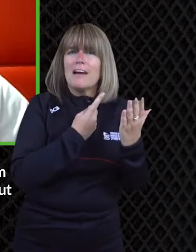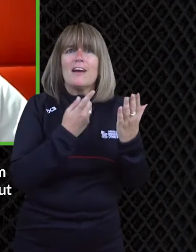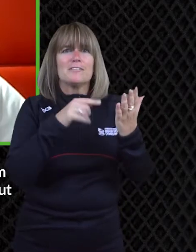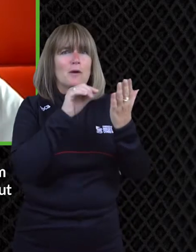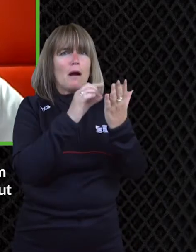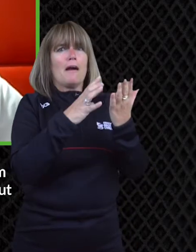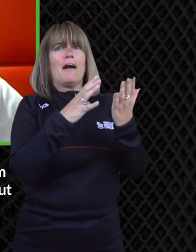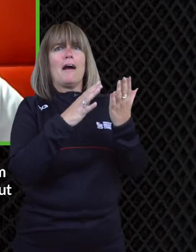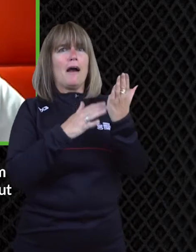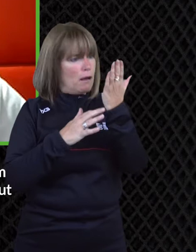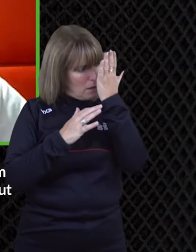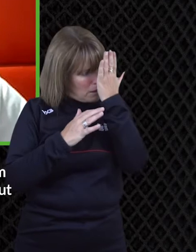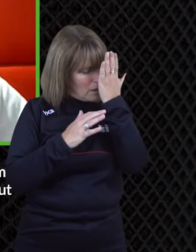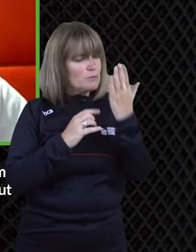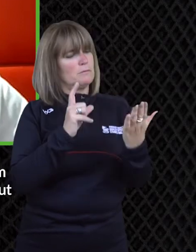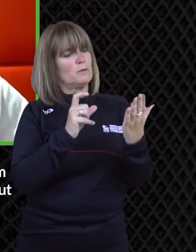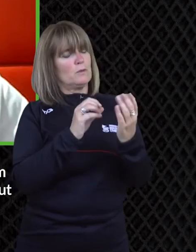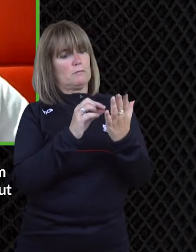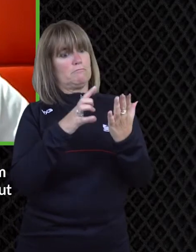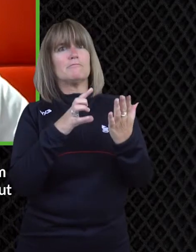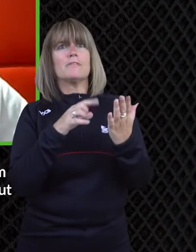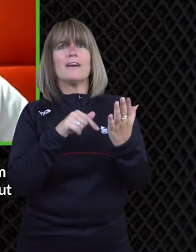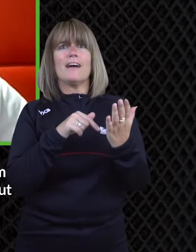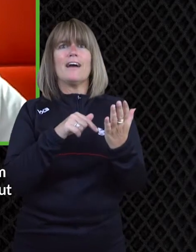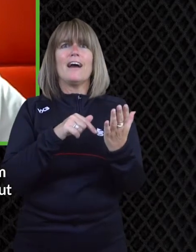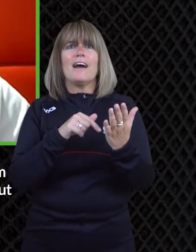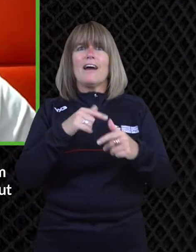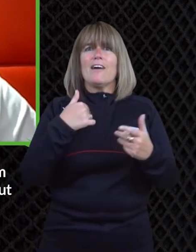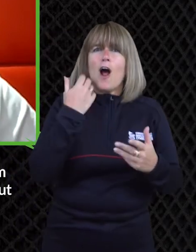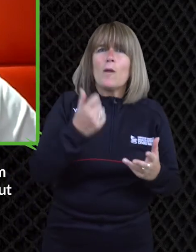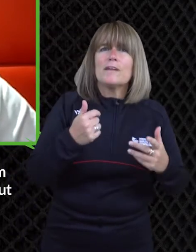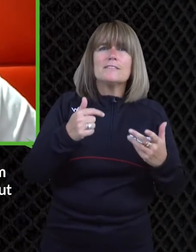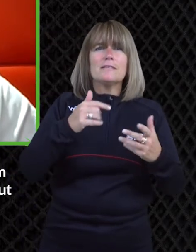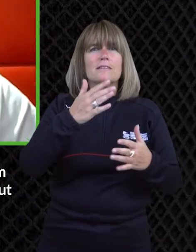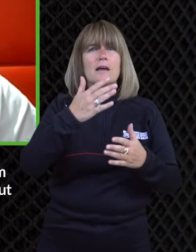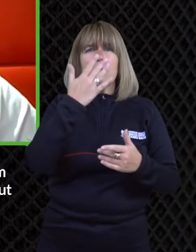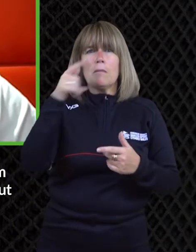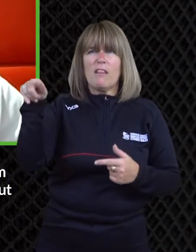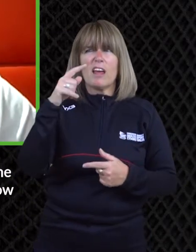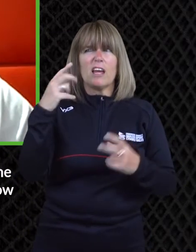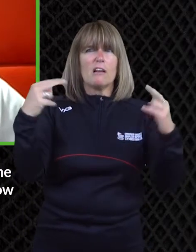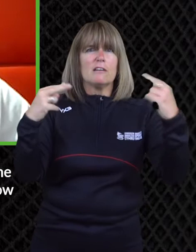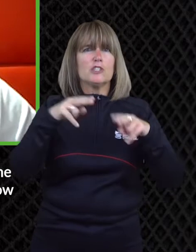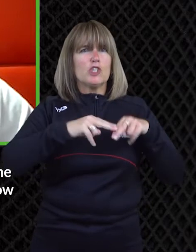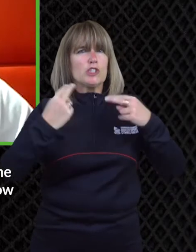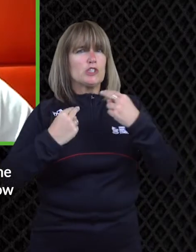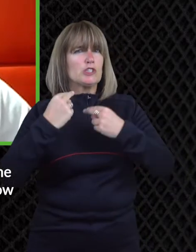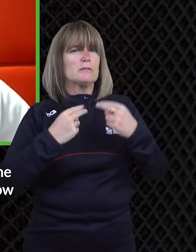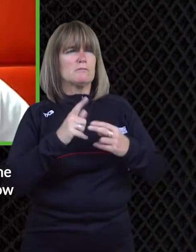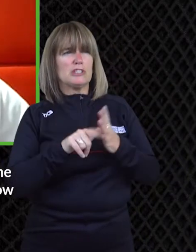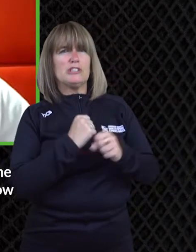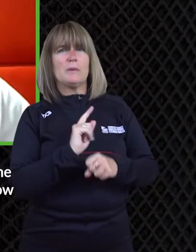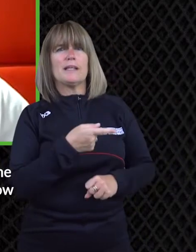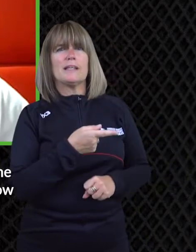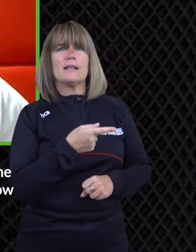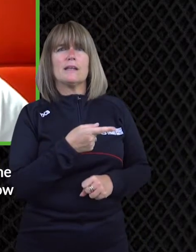now technology's going so well that i take a photo and zoom in uh to see the menu but i used to look extremely close to the menu and i've always sensed that maybe